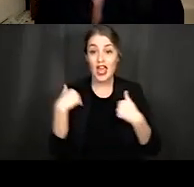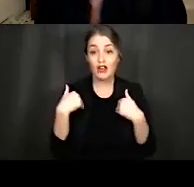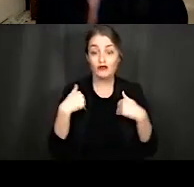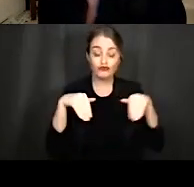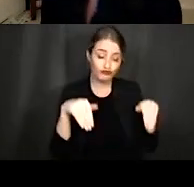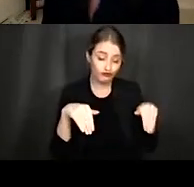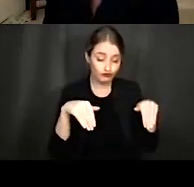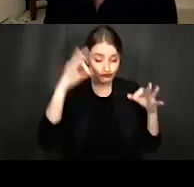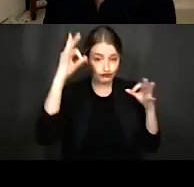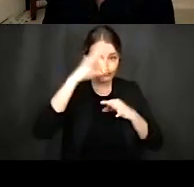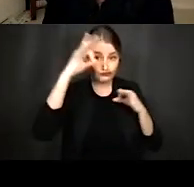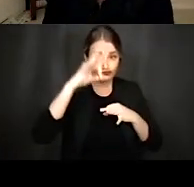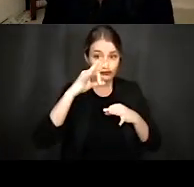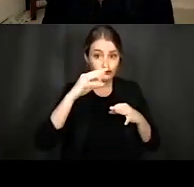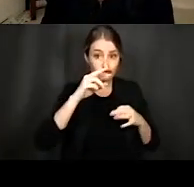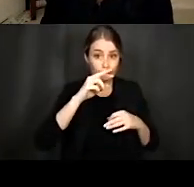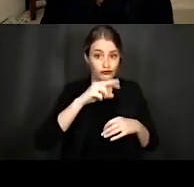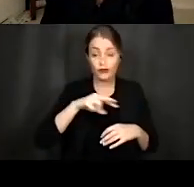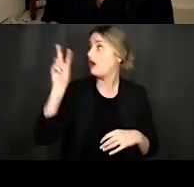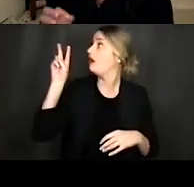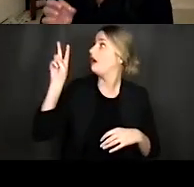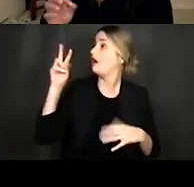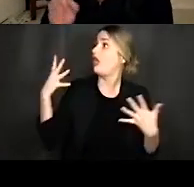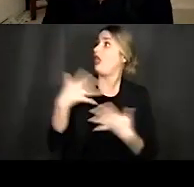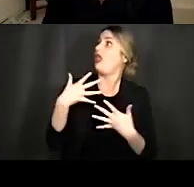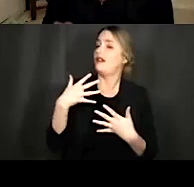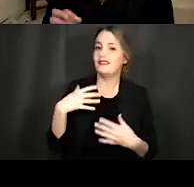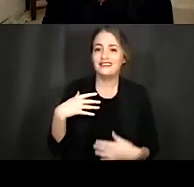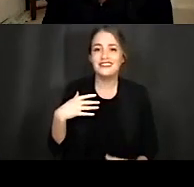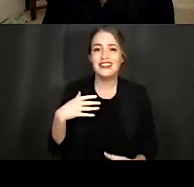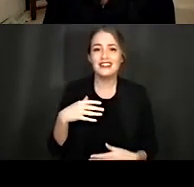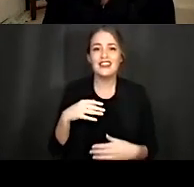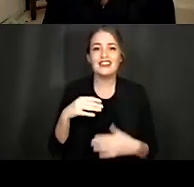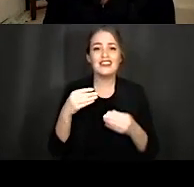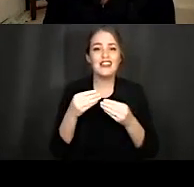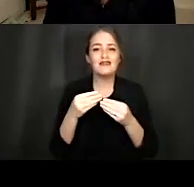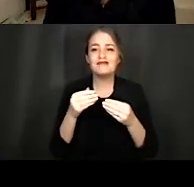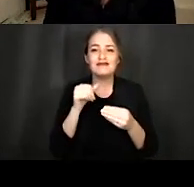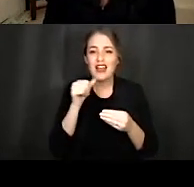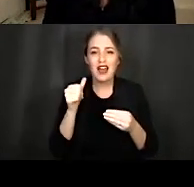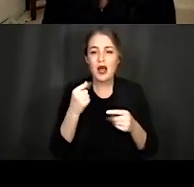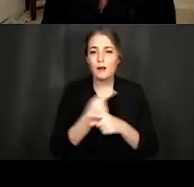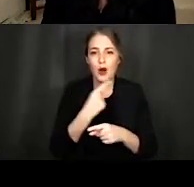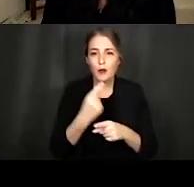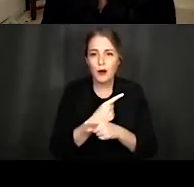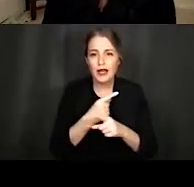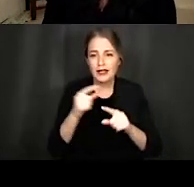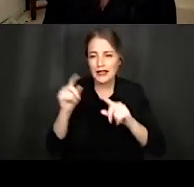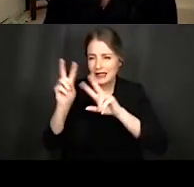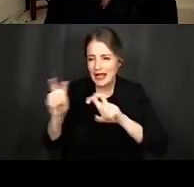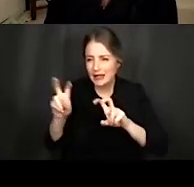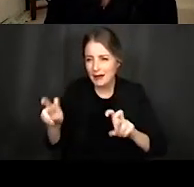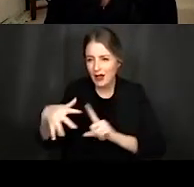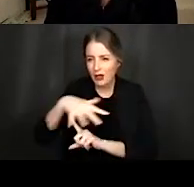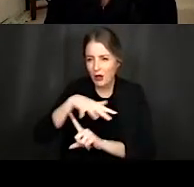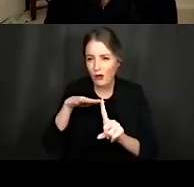actually consider this panda's response, the lack of an appropriate assessment of its local environment caused